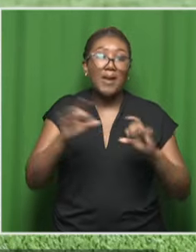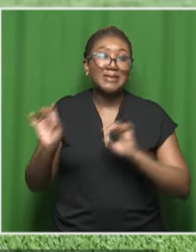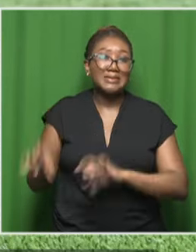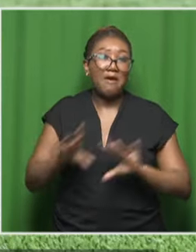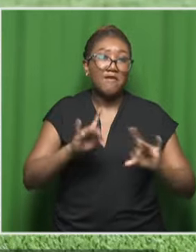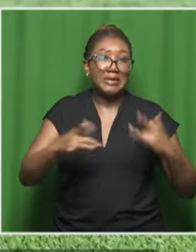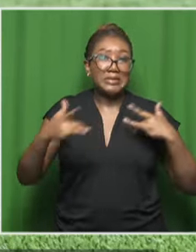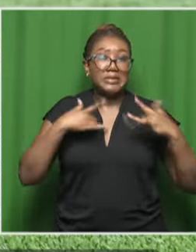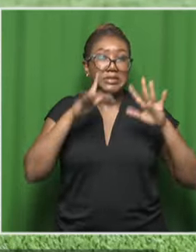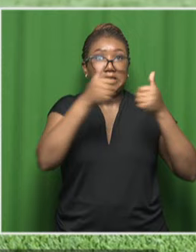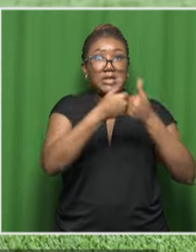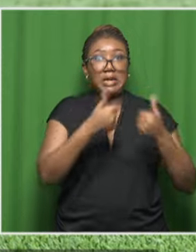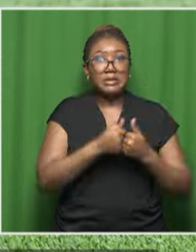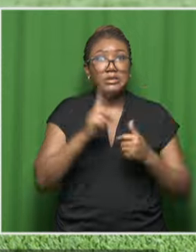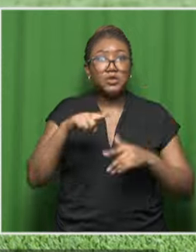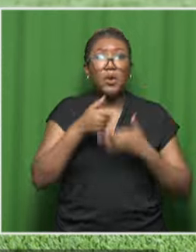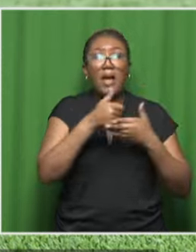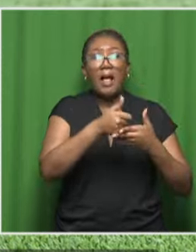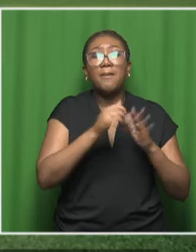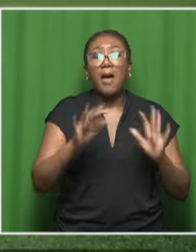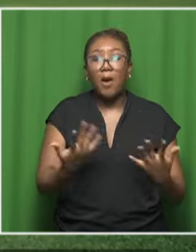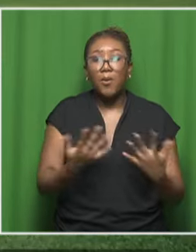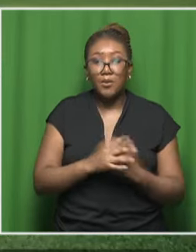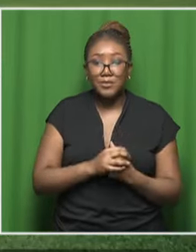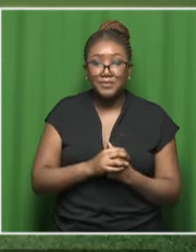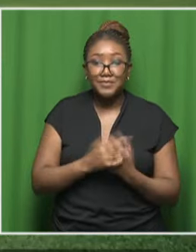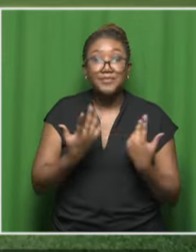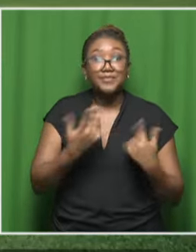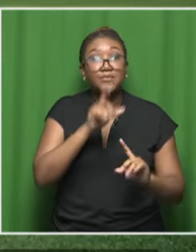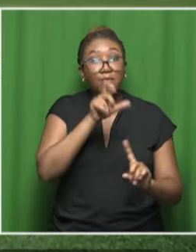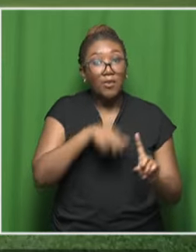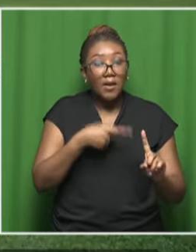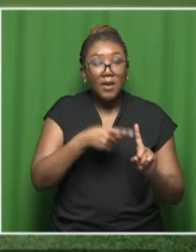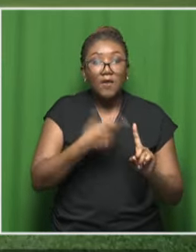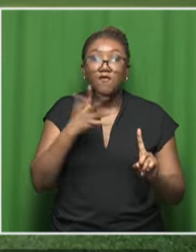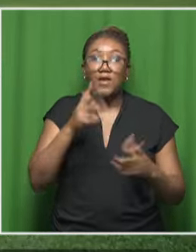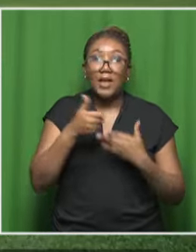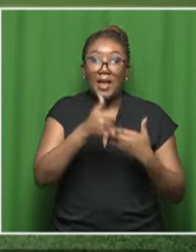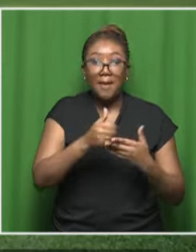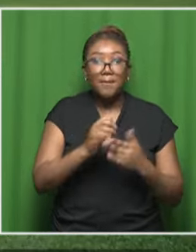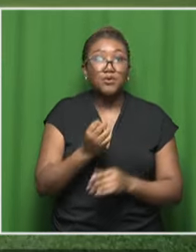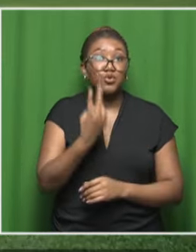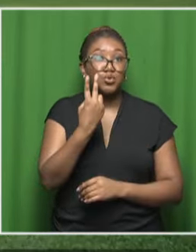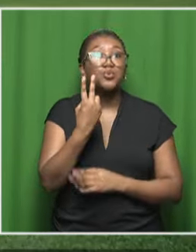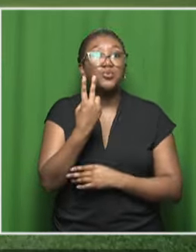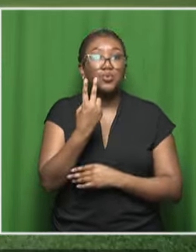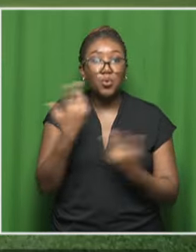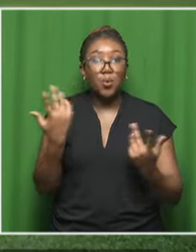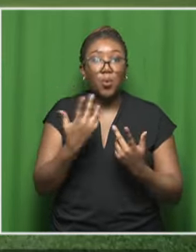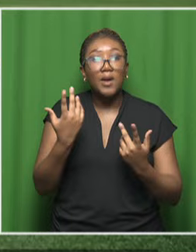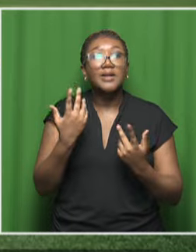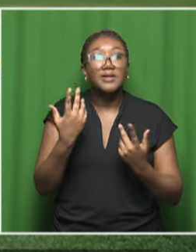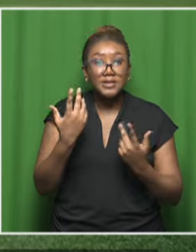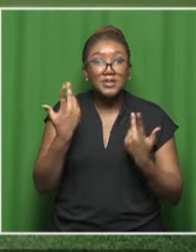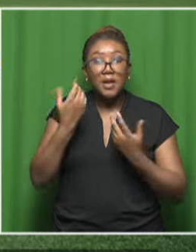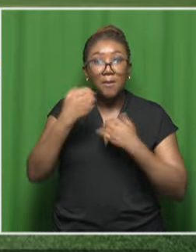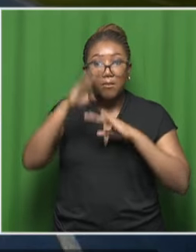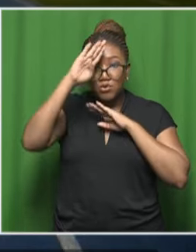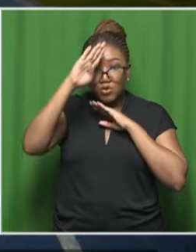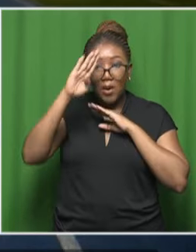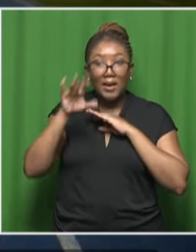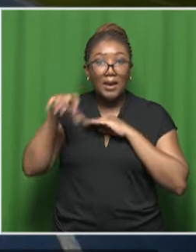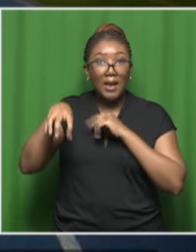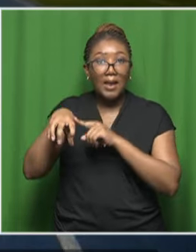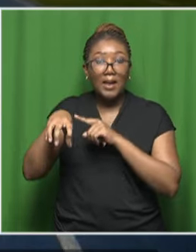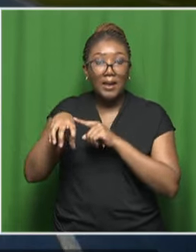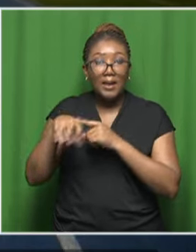guys have assisted him. Yeah, so we've helped to organize two very successful events in Khabarone in Botswana over the last two years. It's called Clash of Legends.